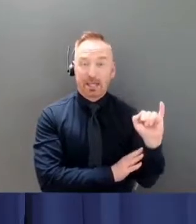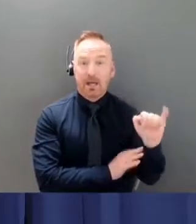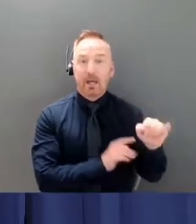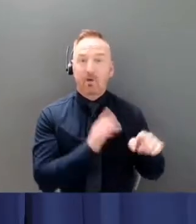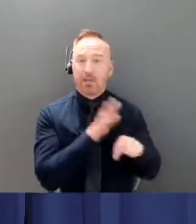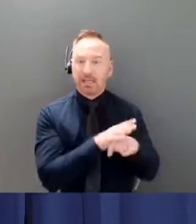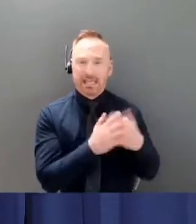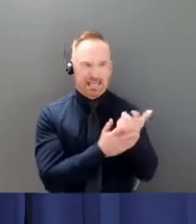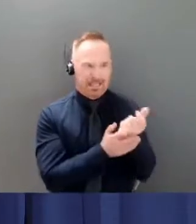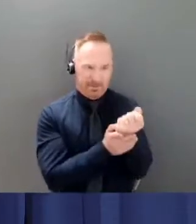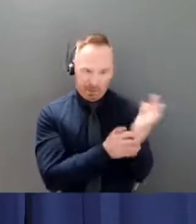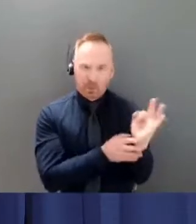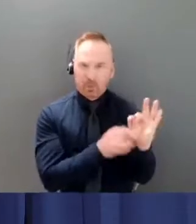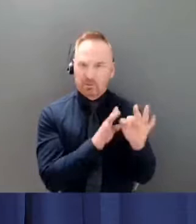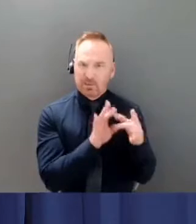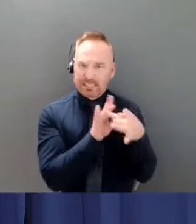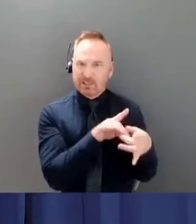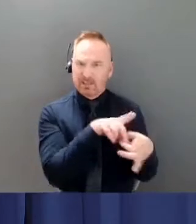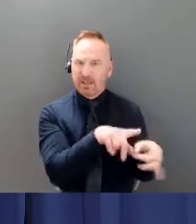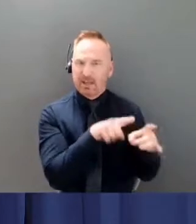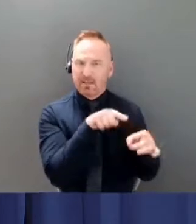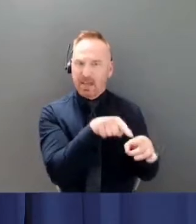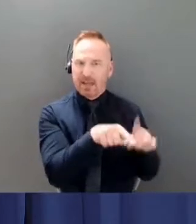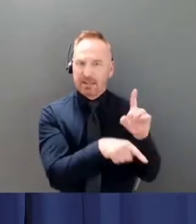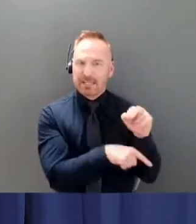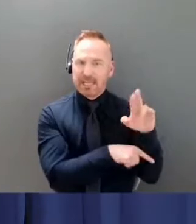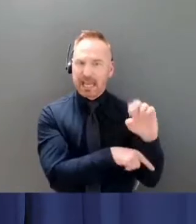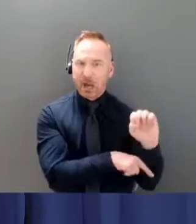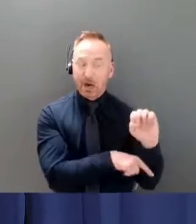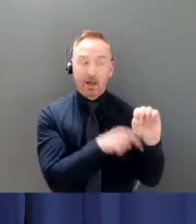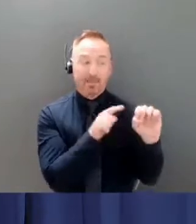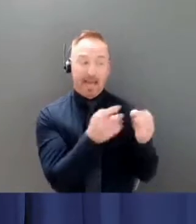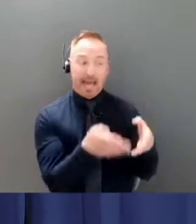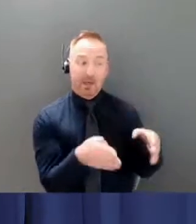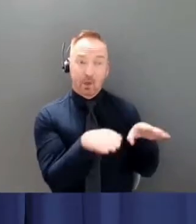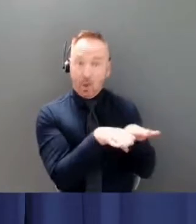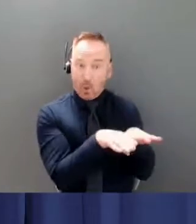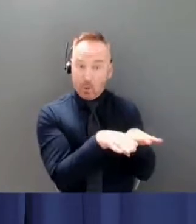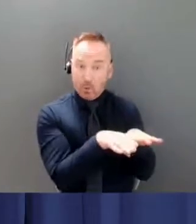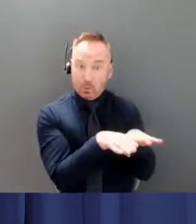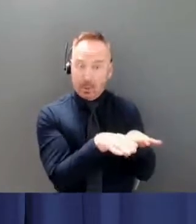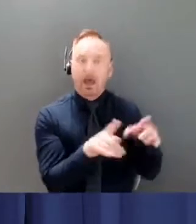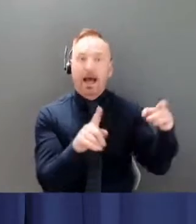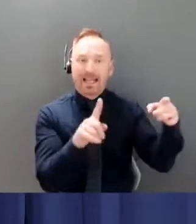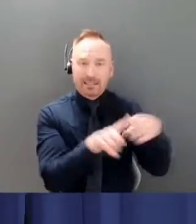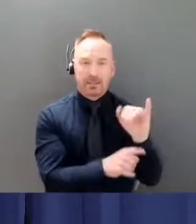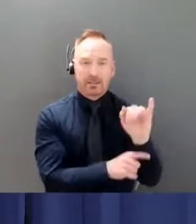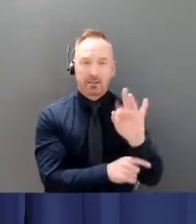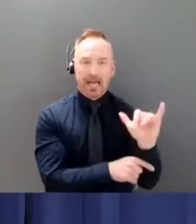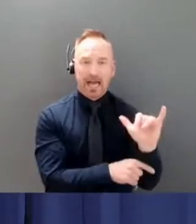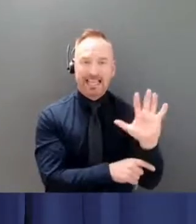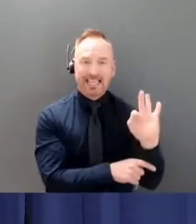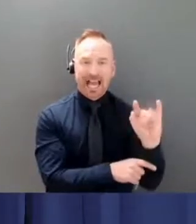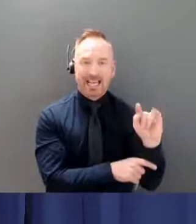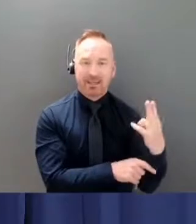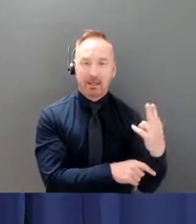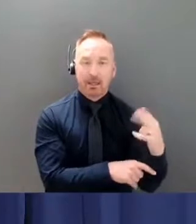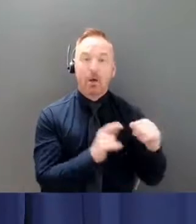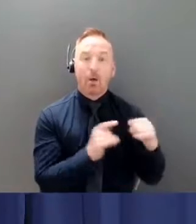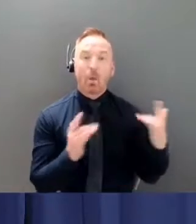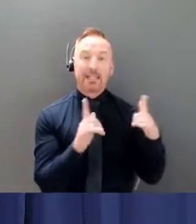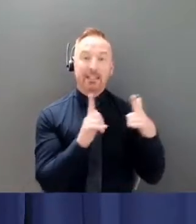daycare. It will remain closed as a notice says until July 9th after all the necessary contact